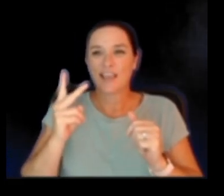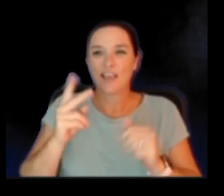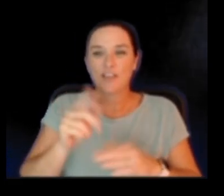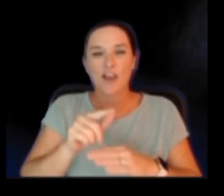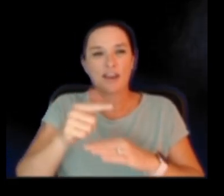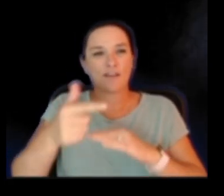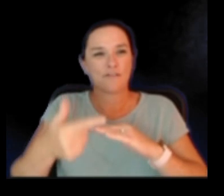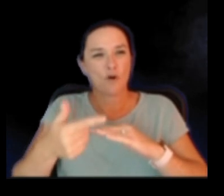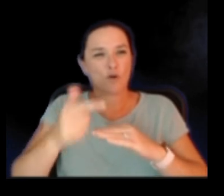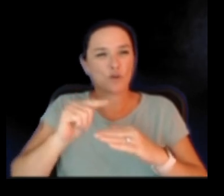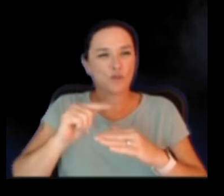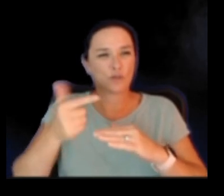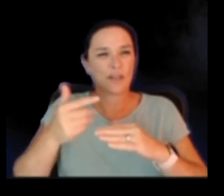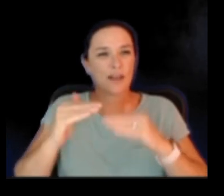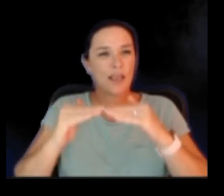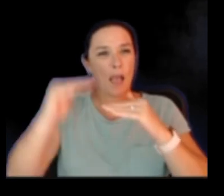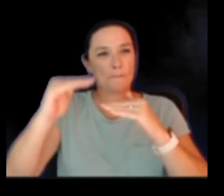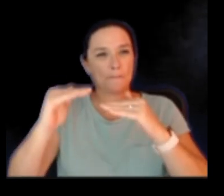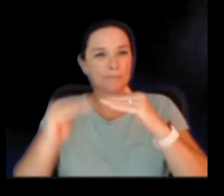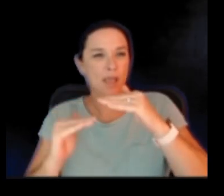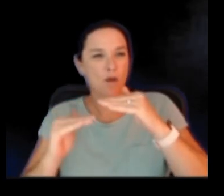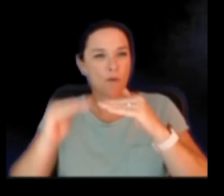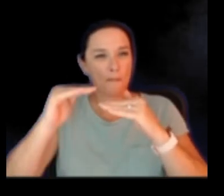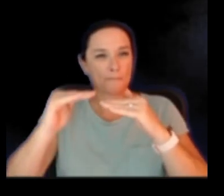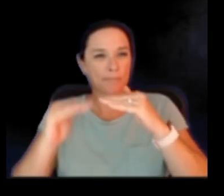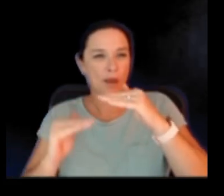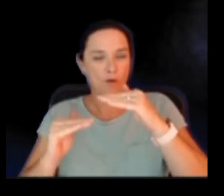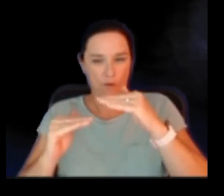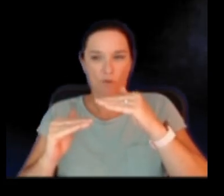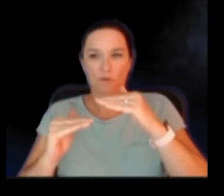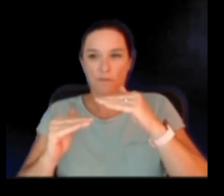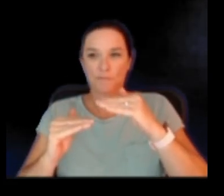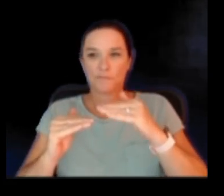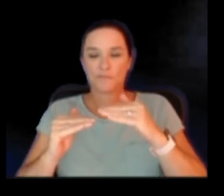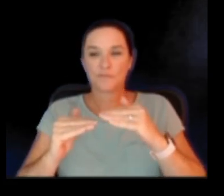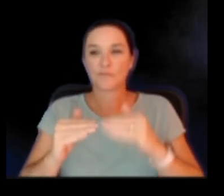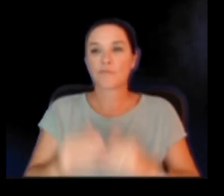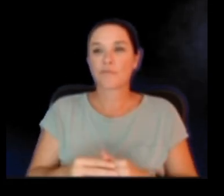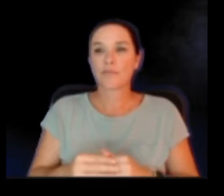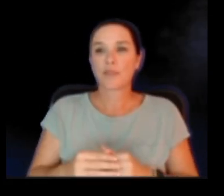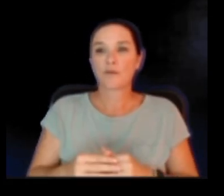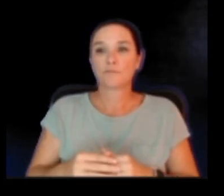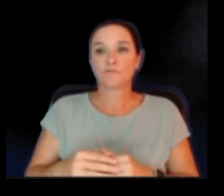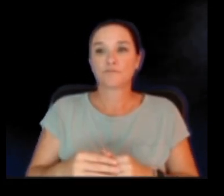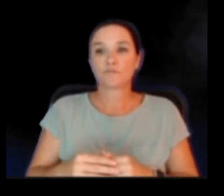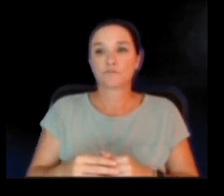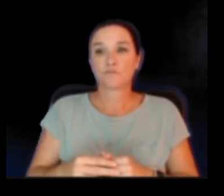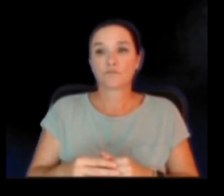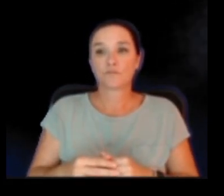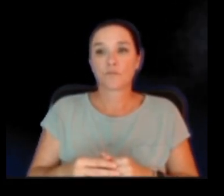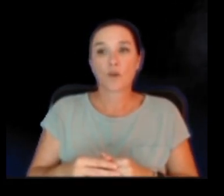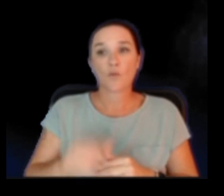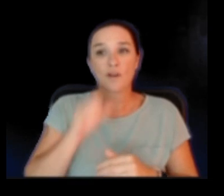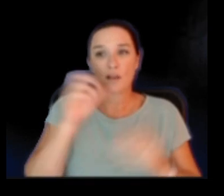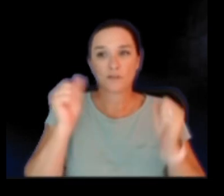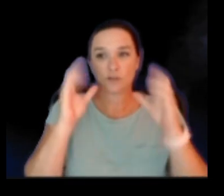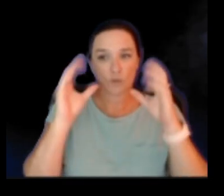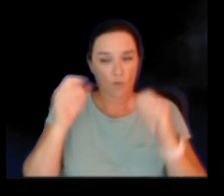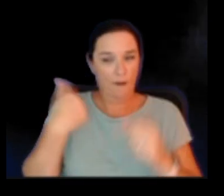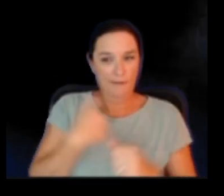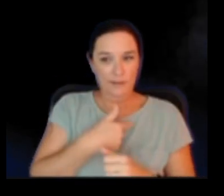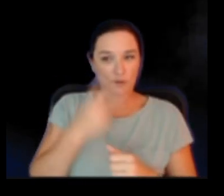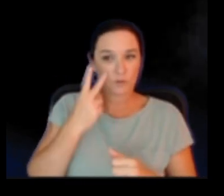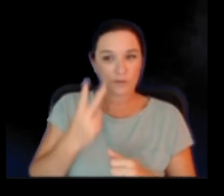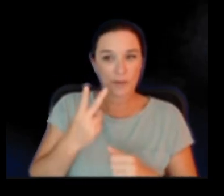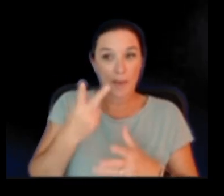towards the end. But as time goes on, it would not be surprising to see both of these activate at the